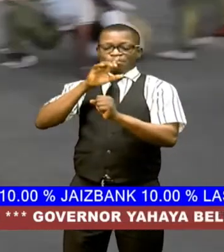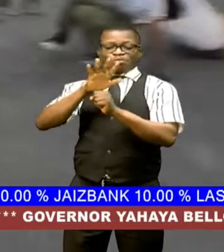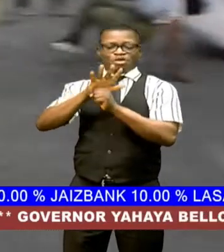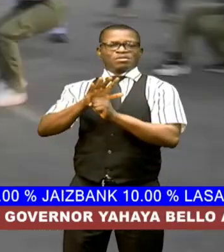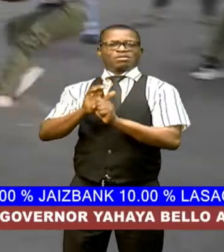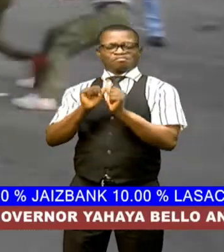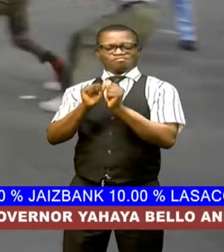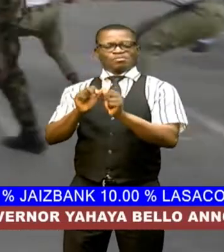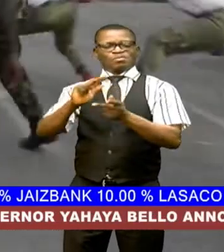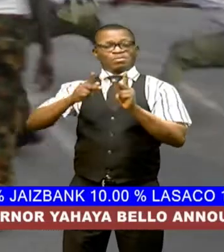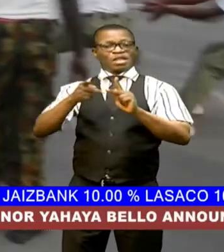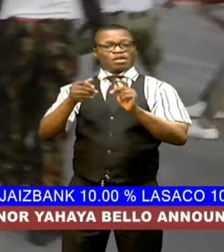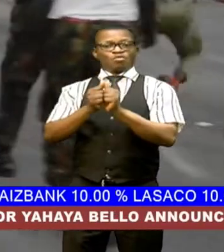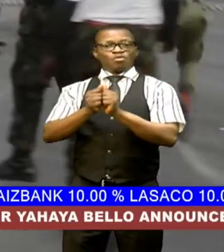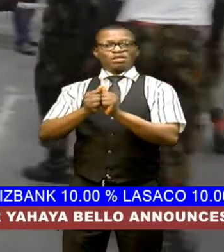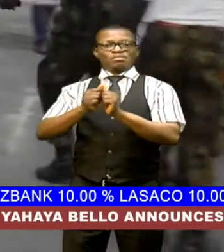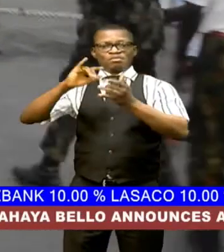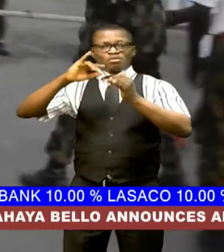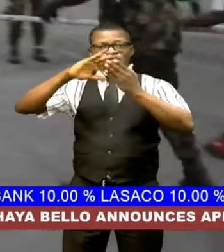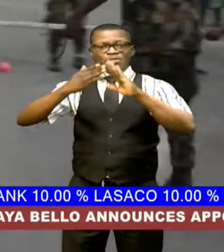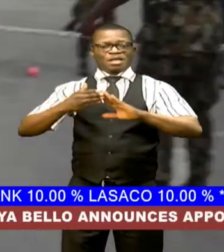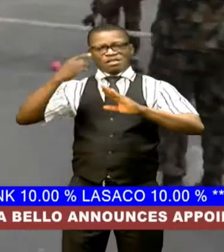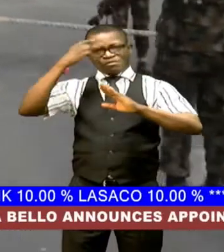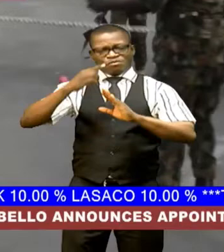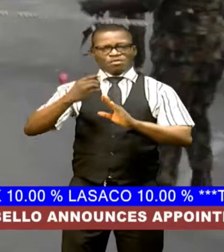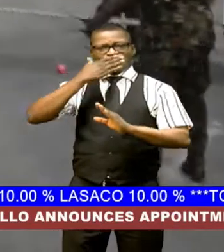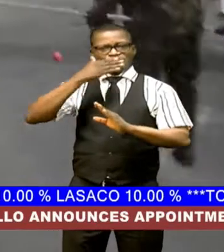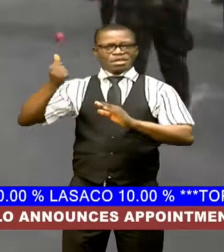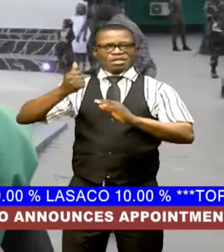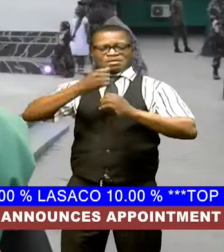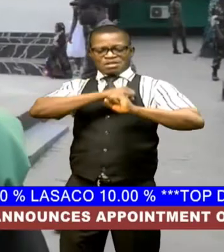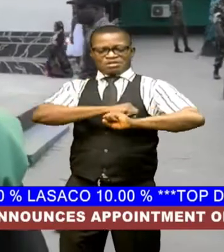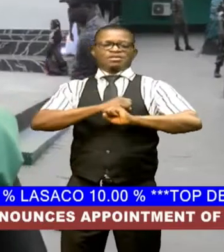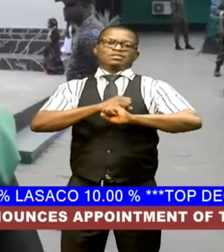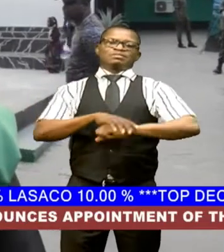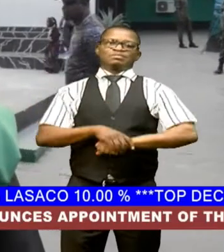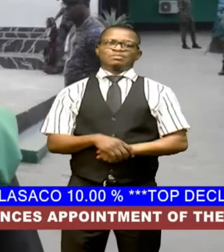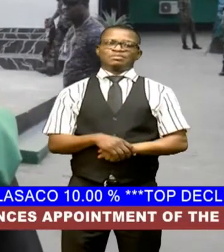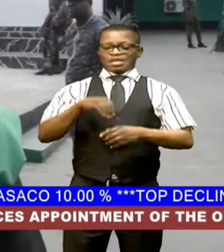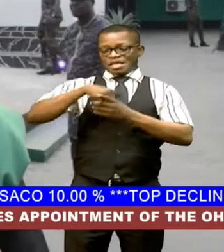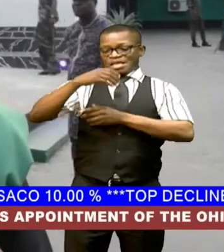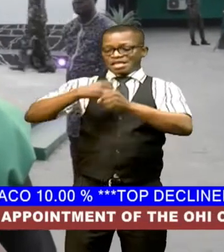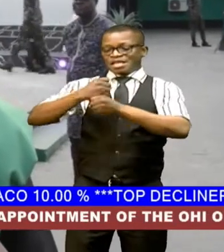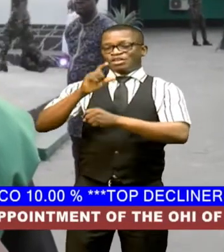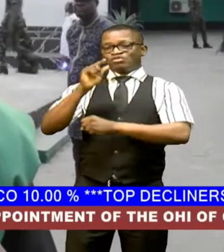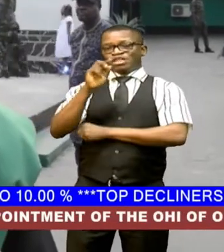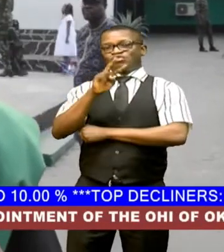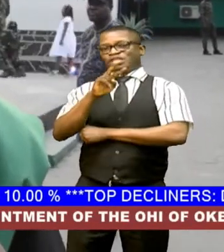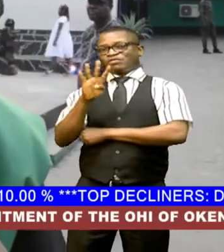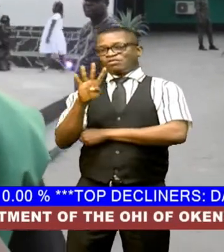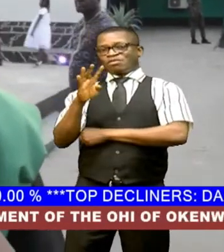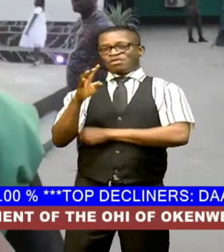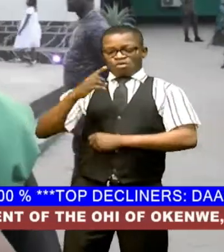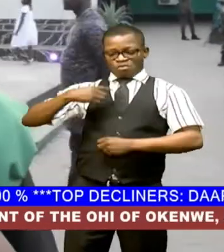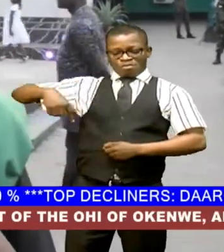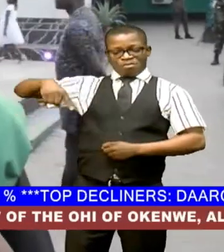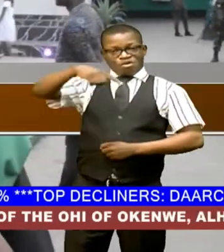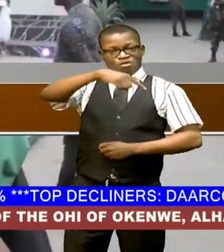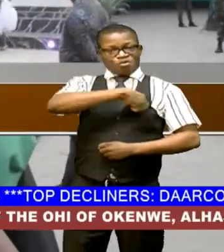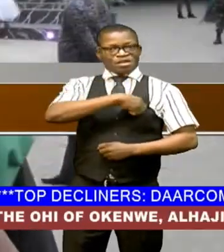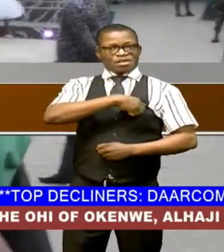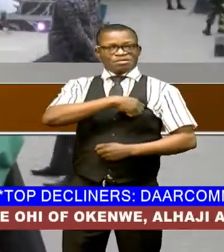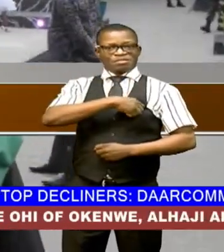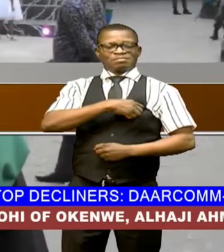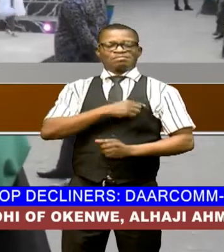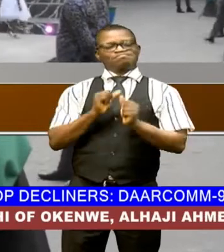partner with host communities for better security surveillance in the year 2024 we expect that